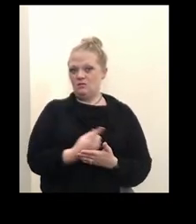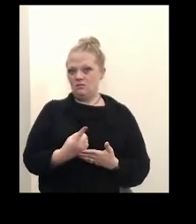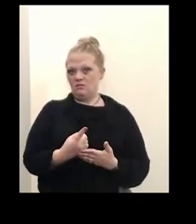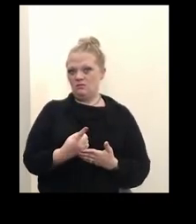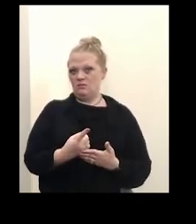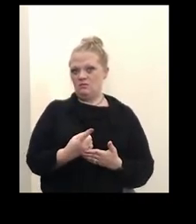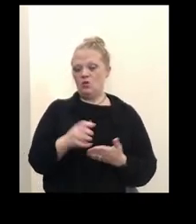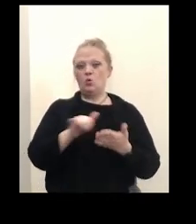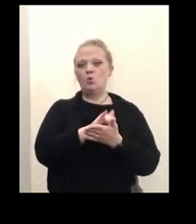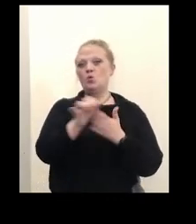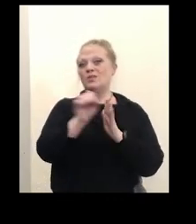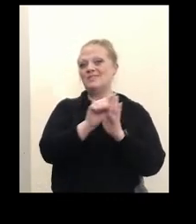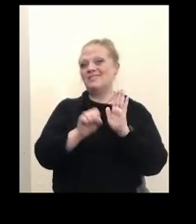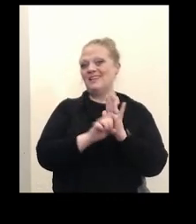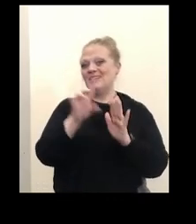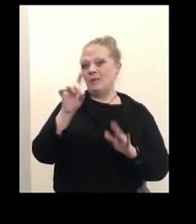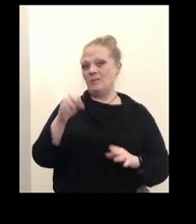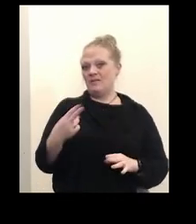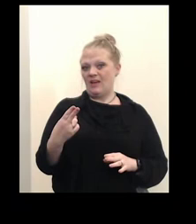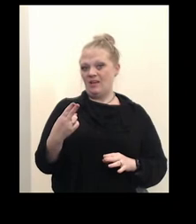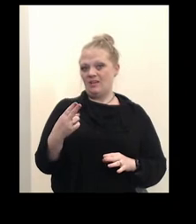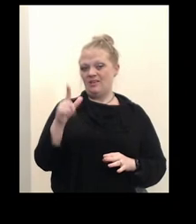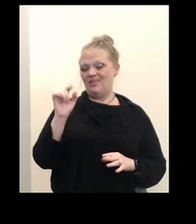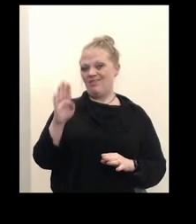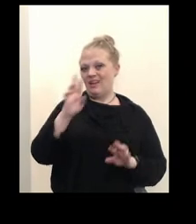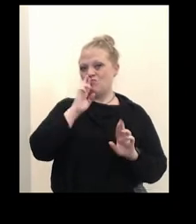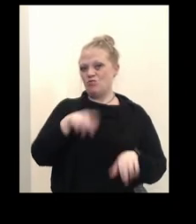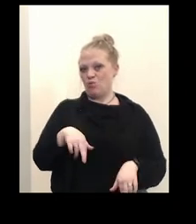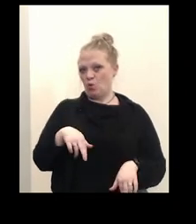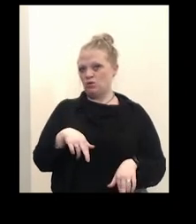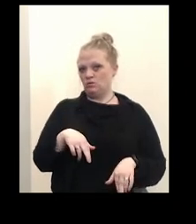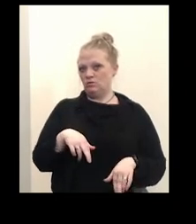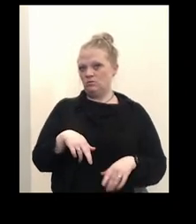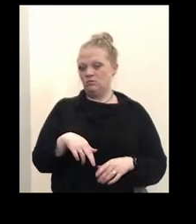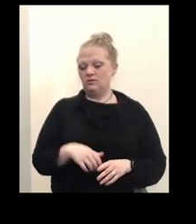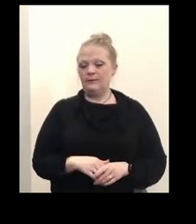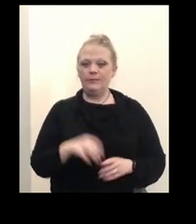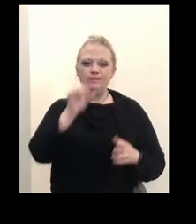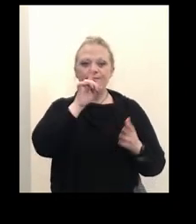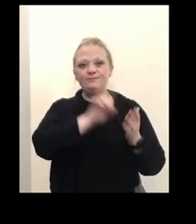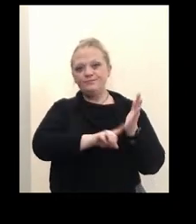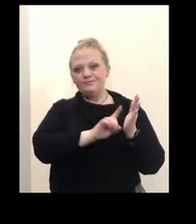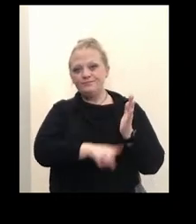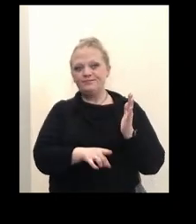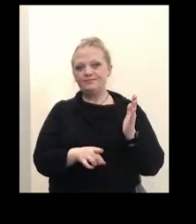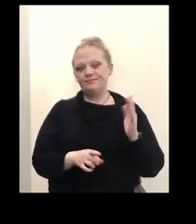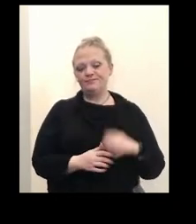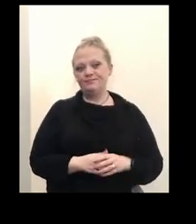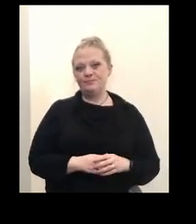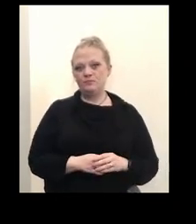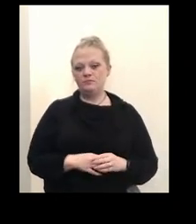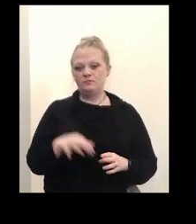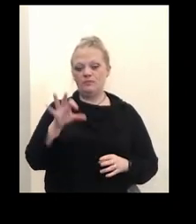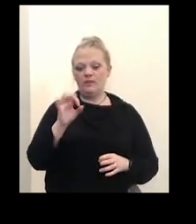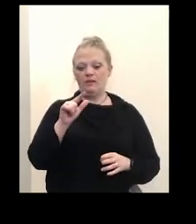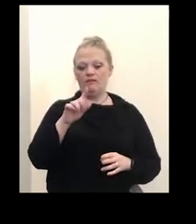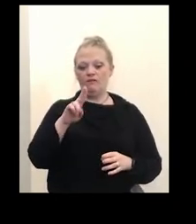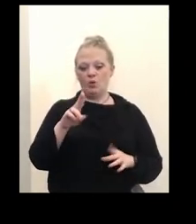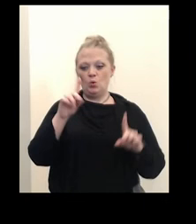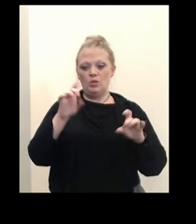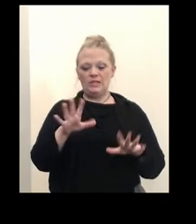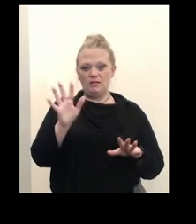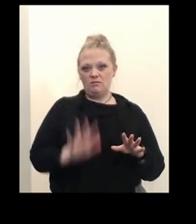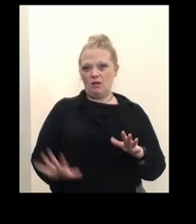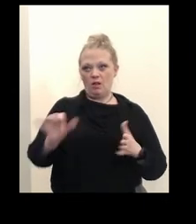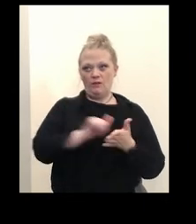health uh influenza laboratory report uh that looks at uh reported uh influenza tests um throughout new york